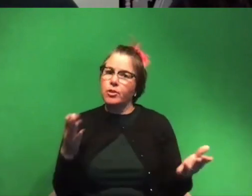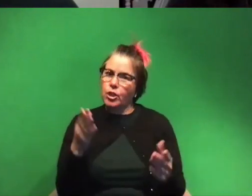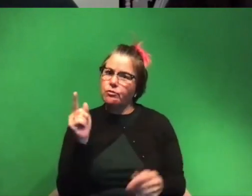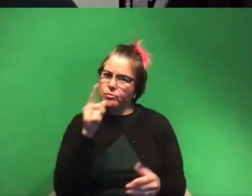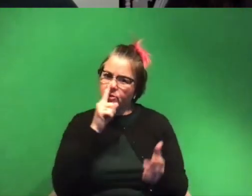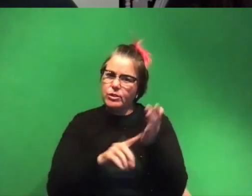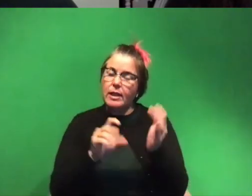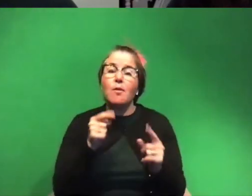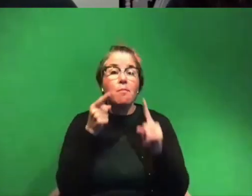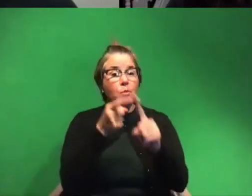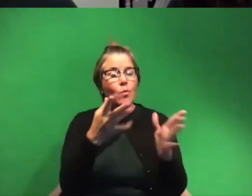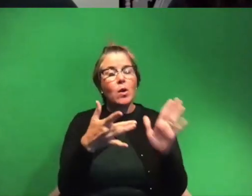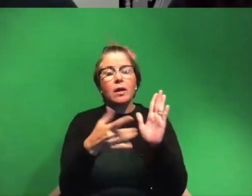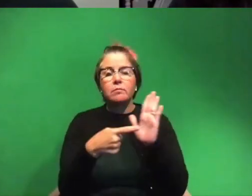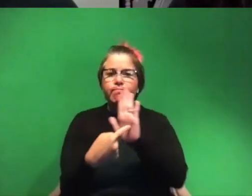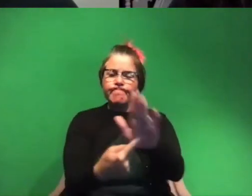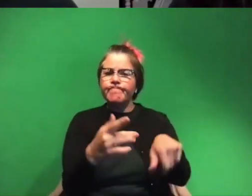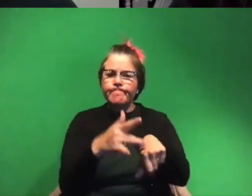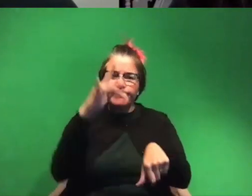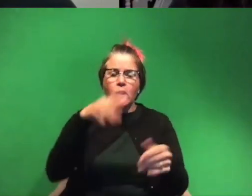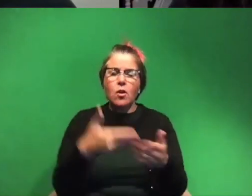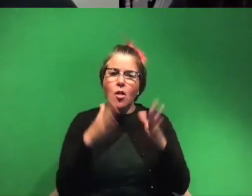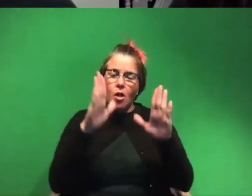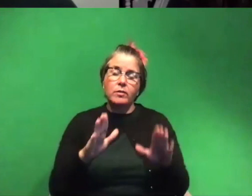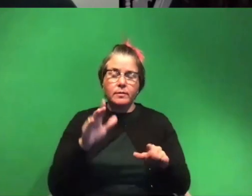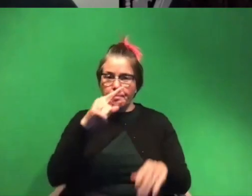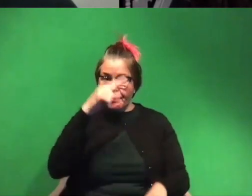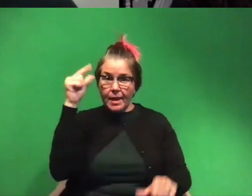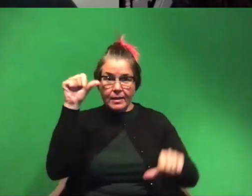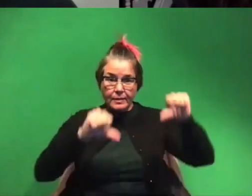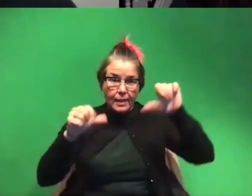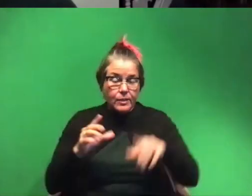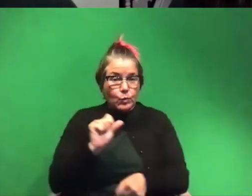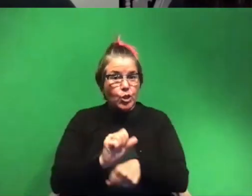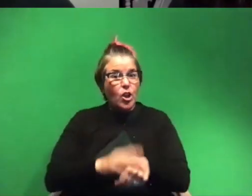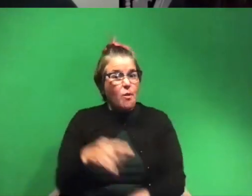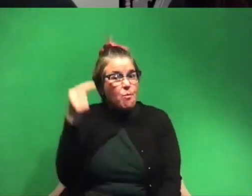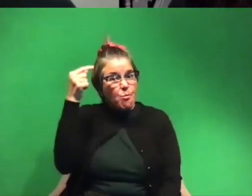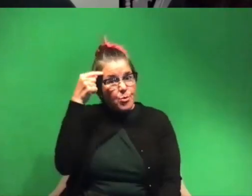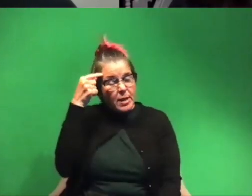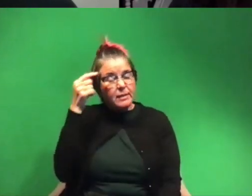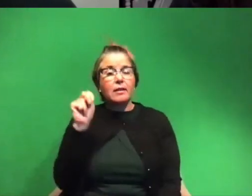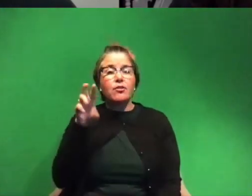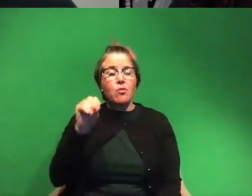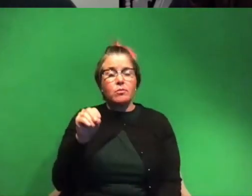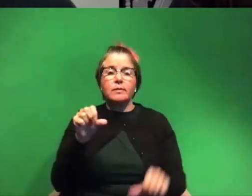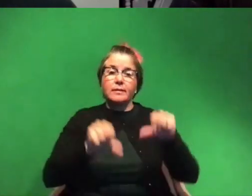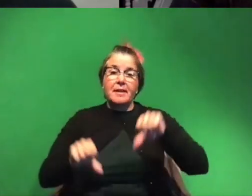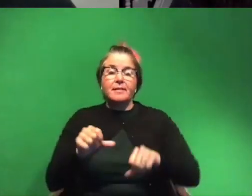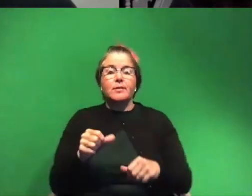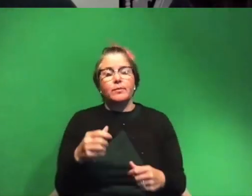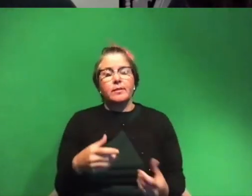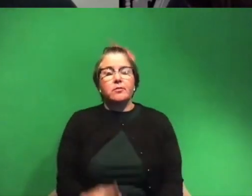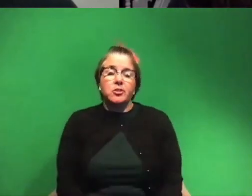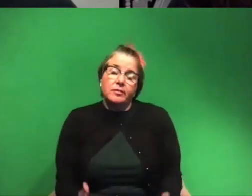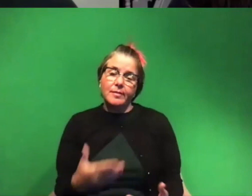the point is really just to highlight um all the awesome black scientists that are working on brains and neuroscience um so we think it's just